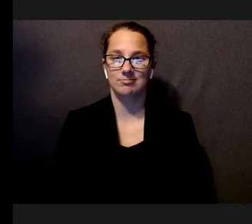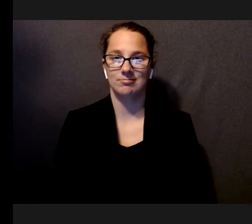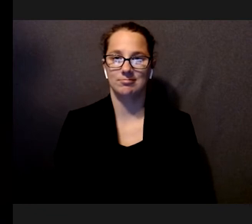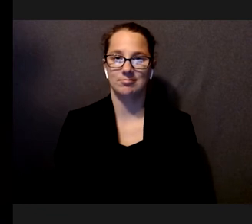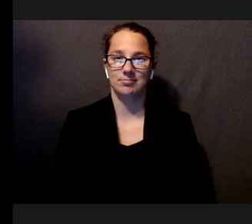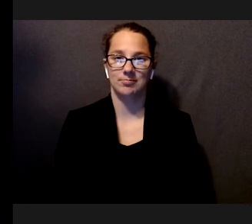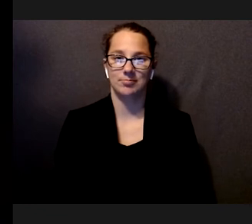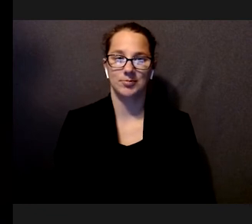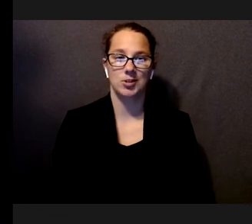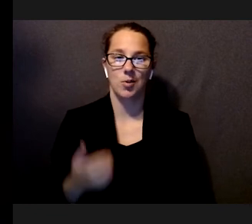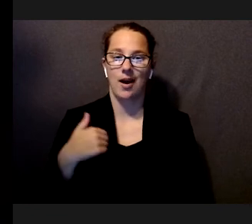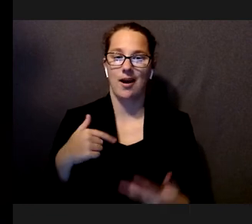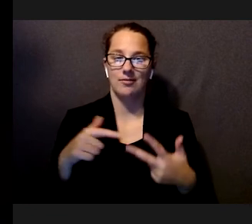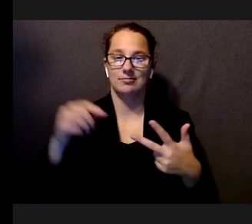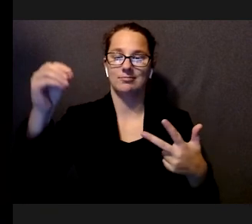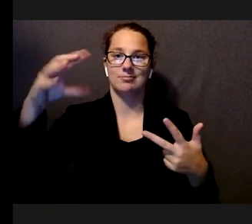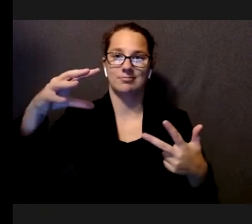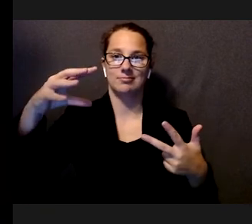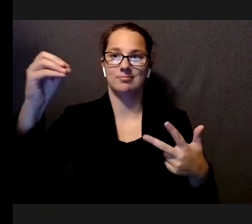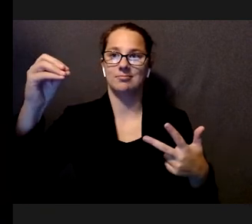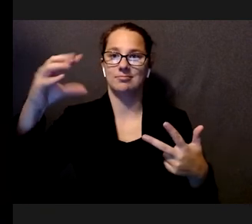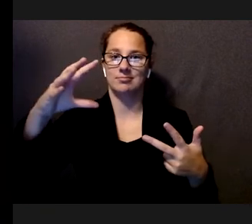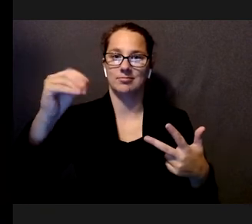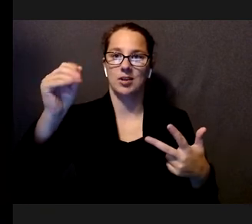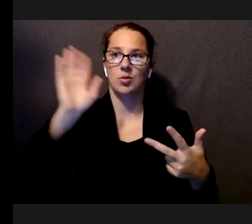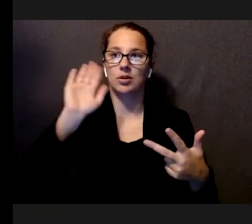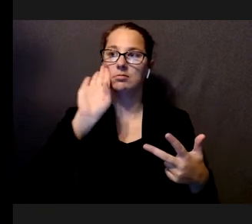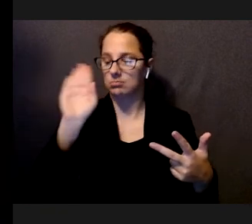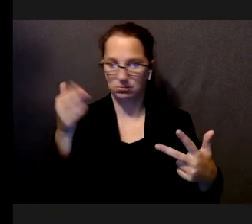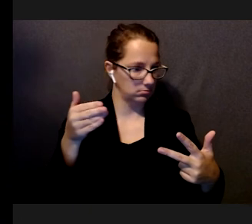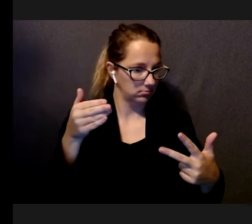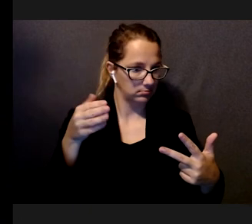So, we have this repeated onset effect that attracts attention.